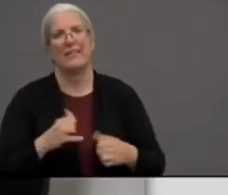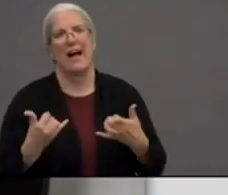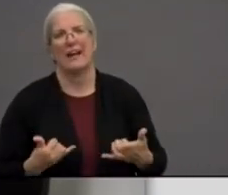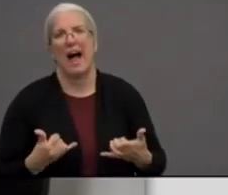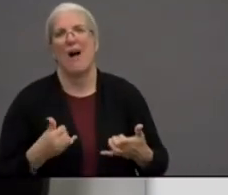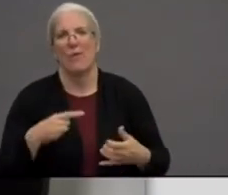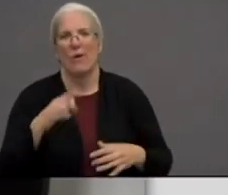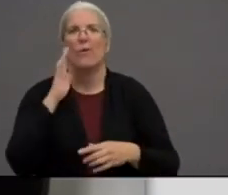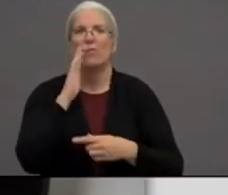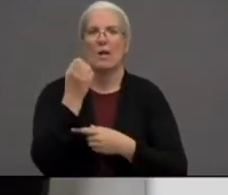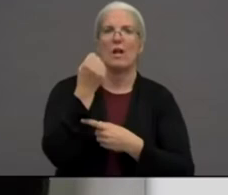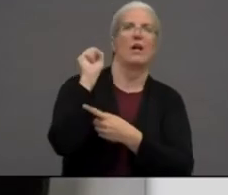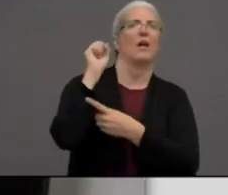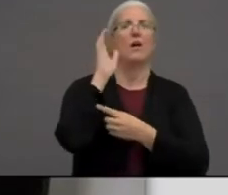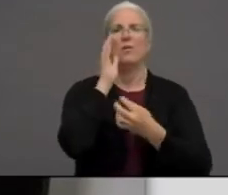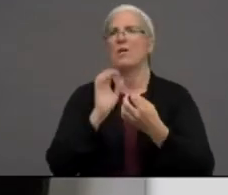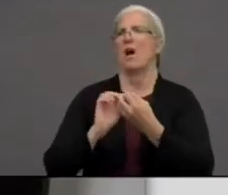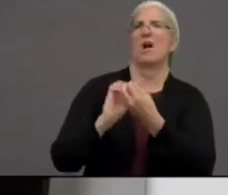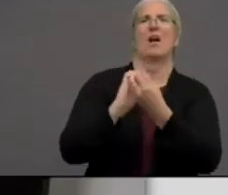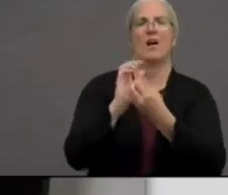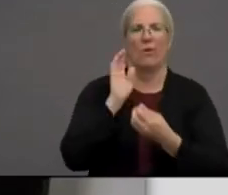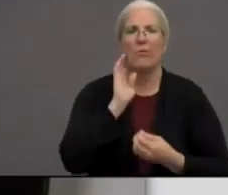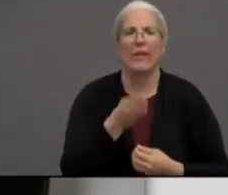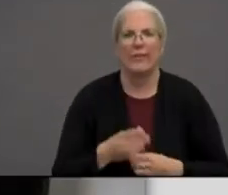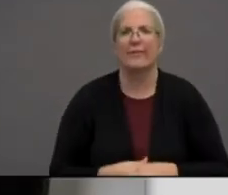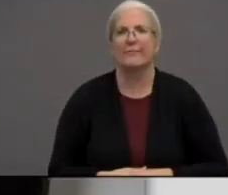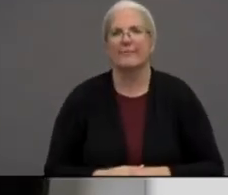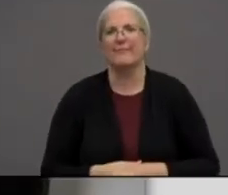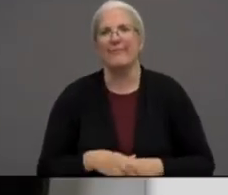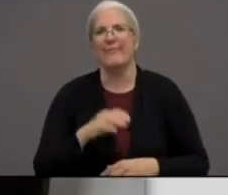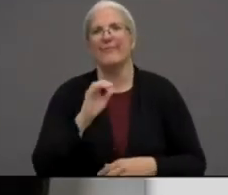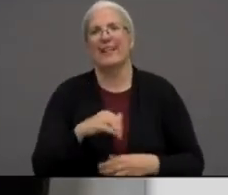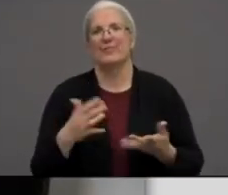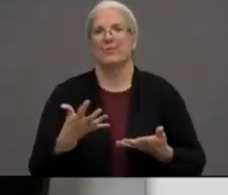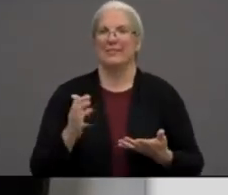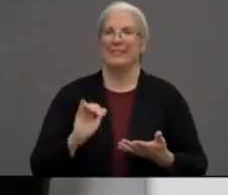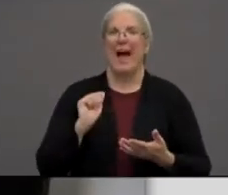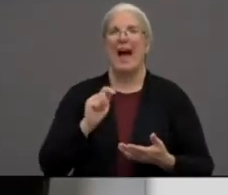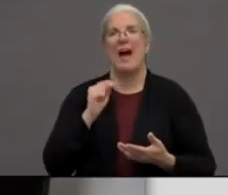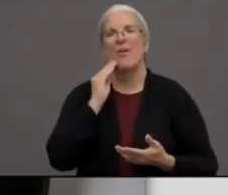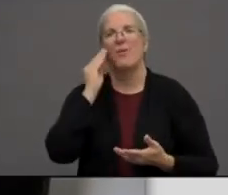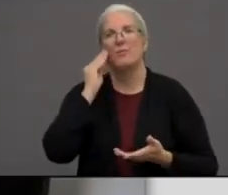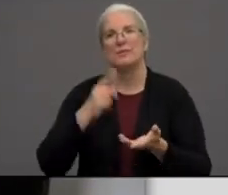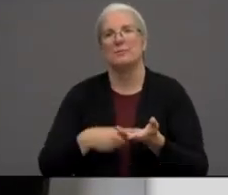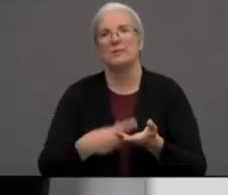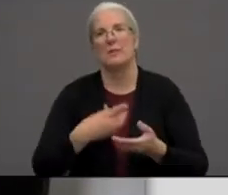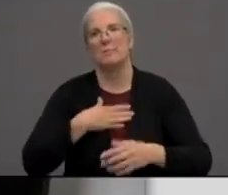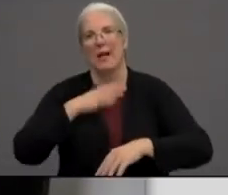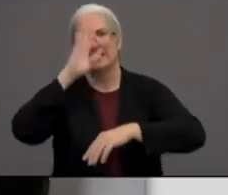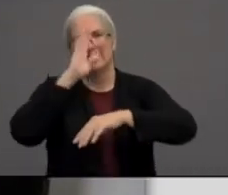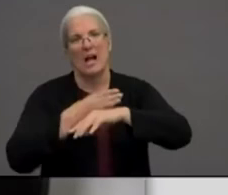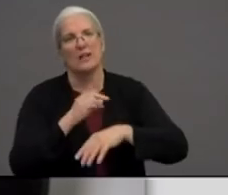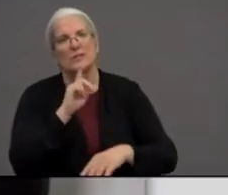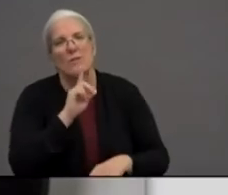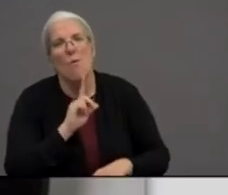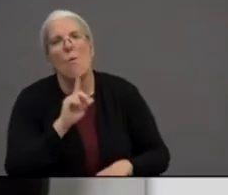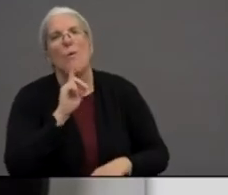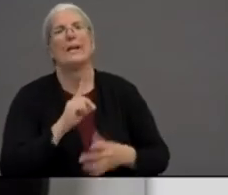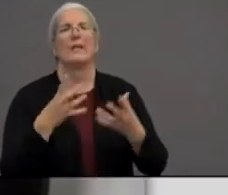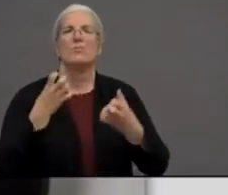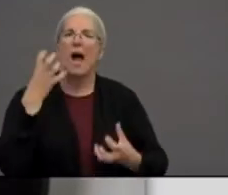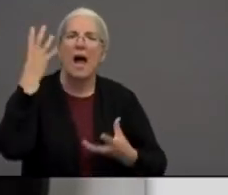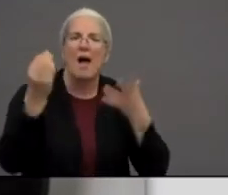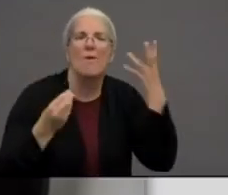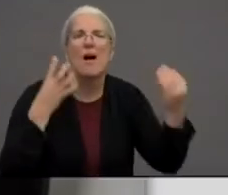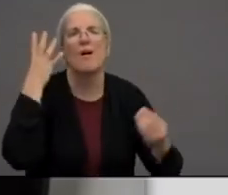it's been like at home. I think he's lonely. You know, I think he's wanting to get out a lot. We've been pretty